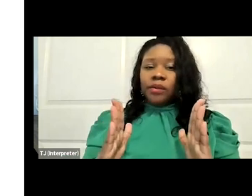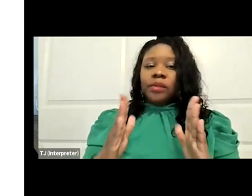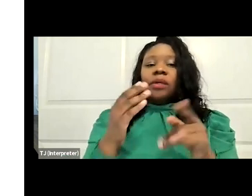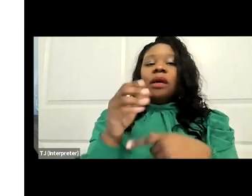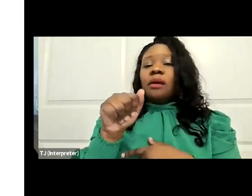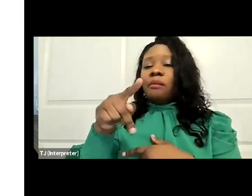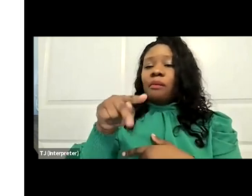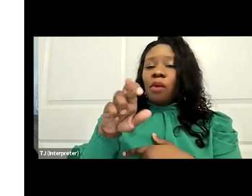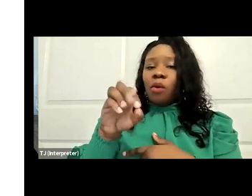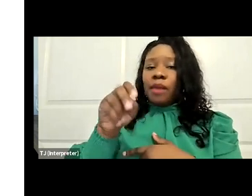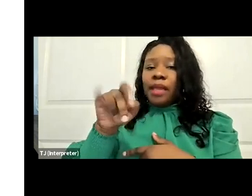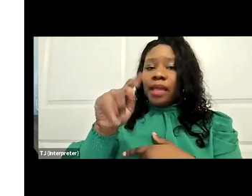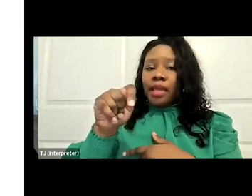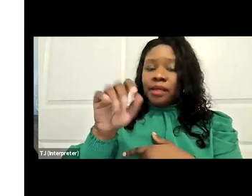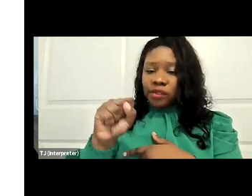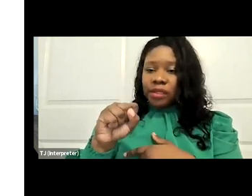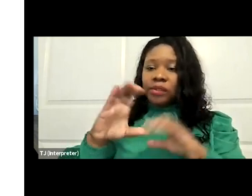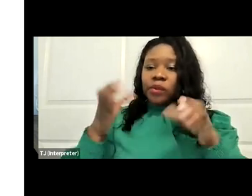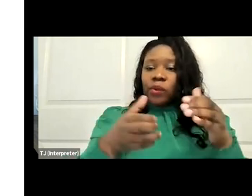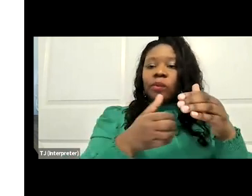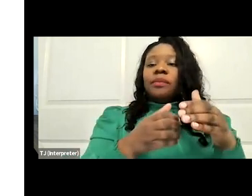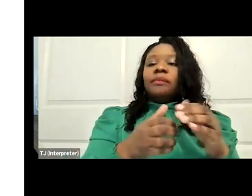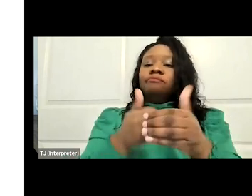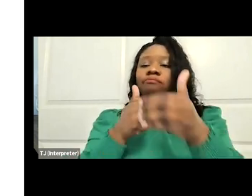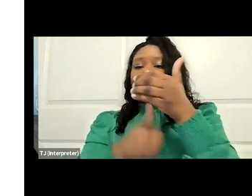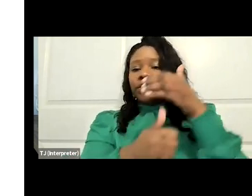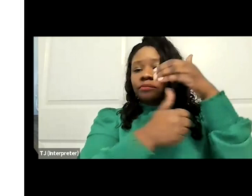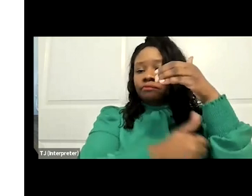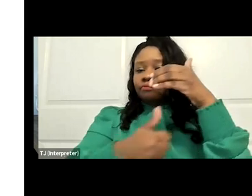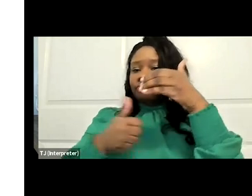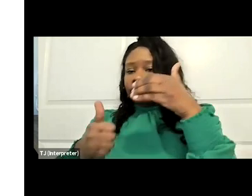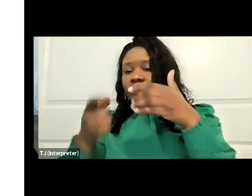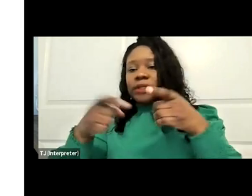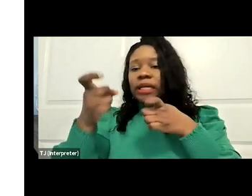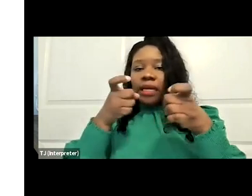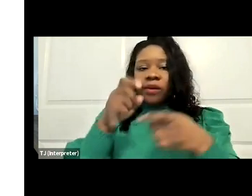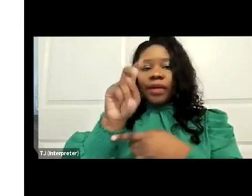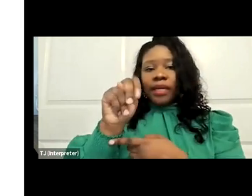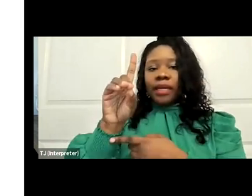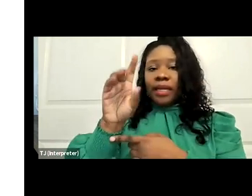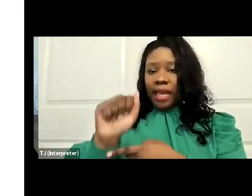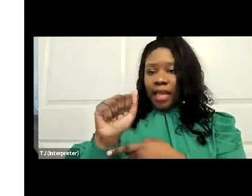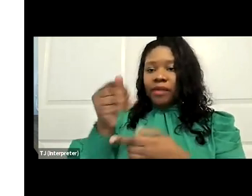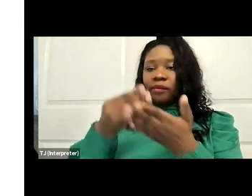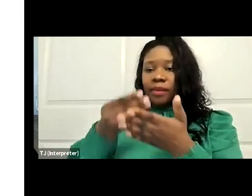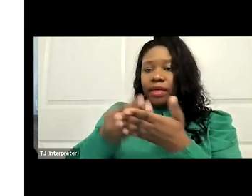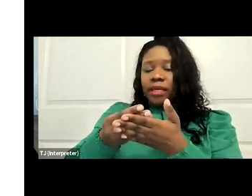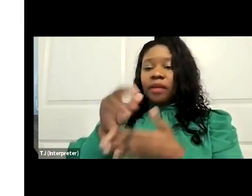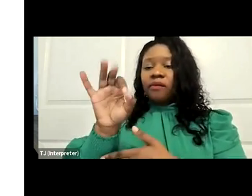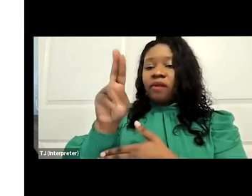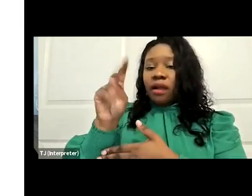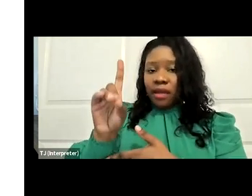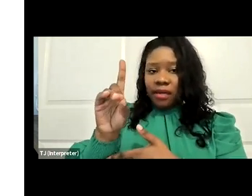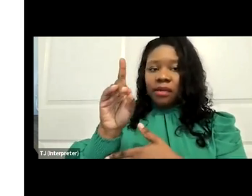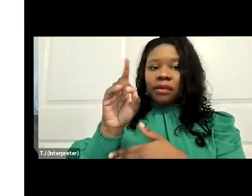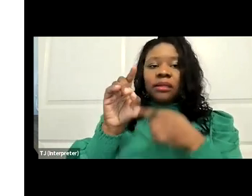Subcommittee, highly important because they handle NEH funding. David Joyce will be the